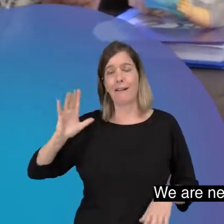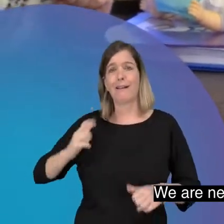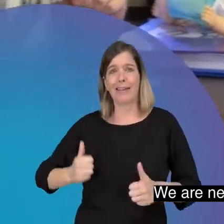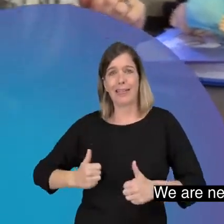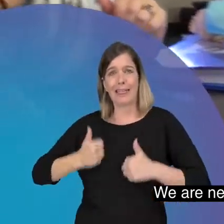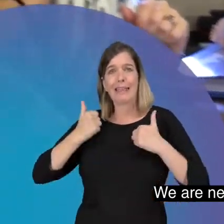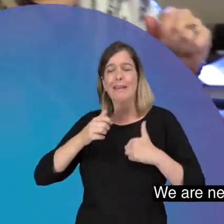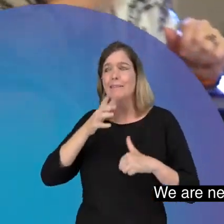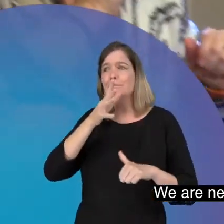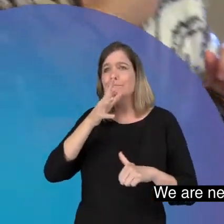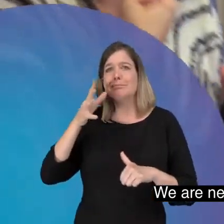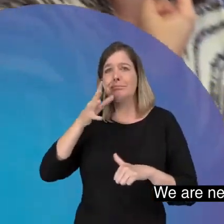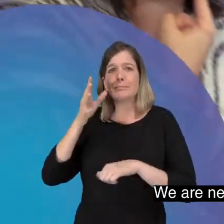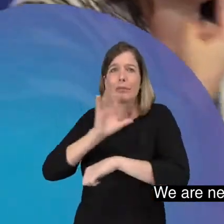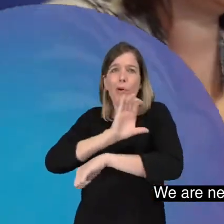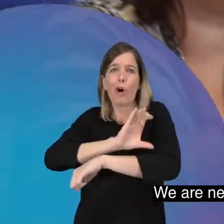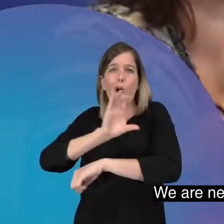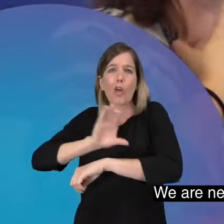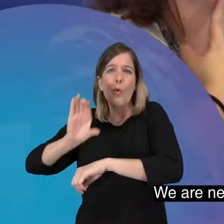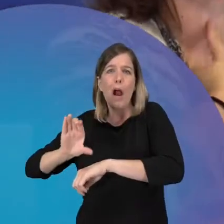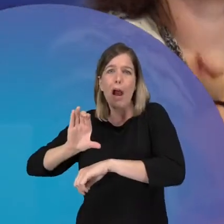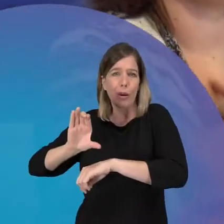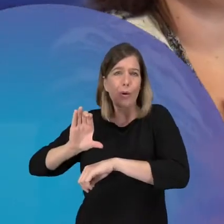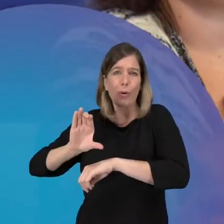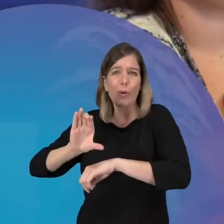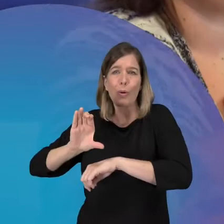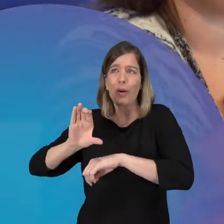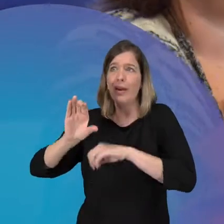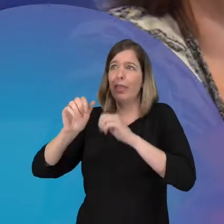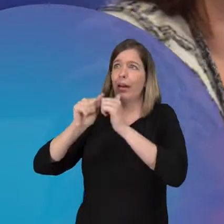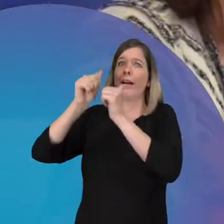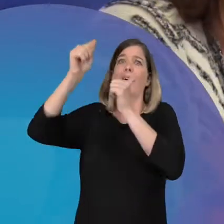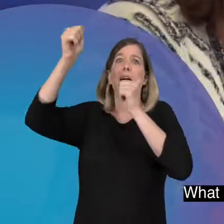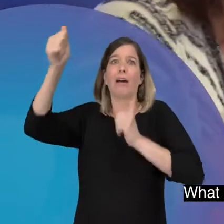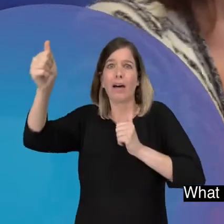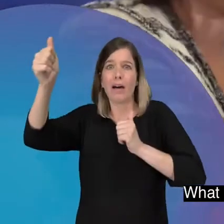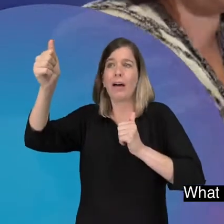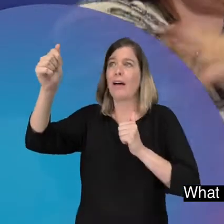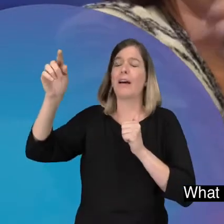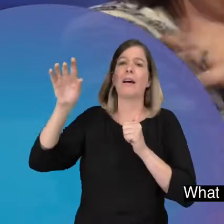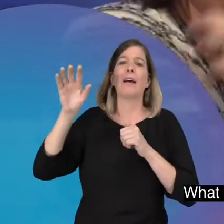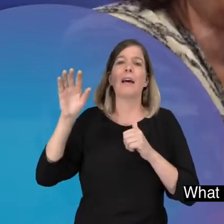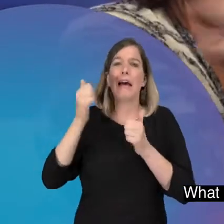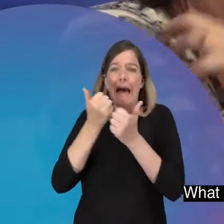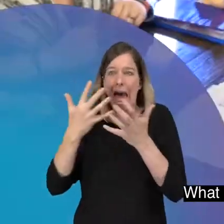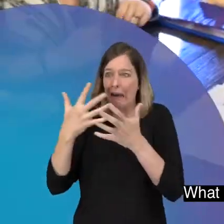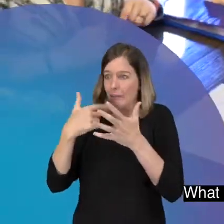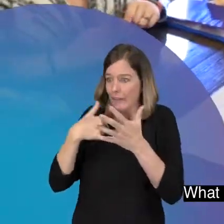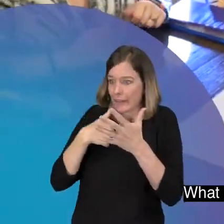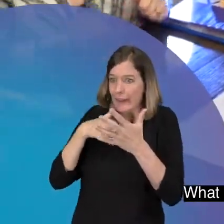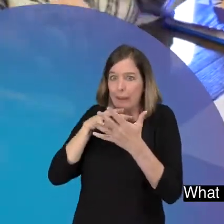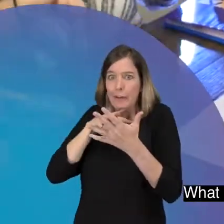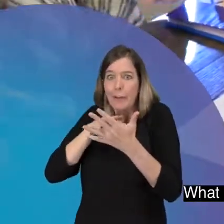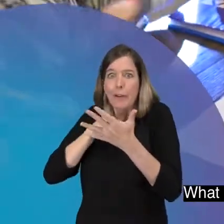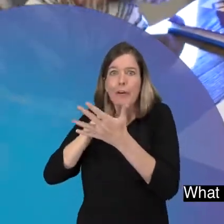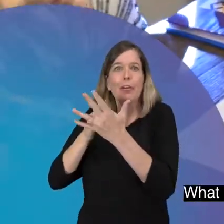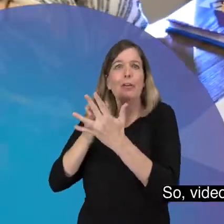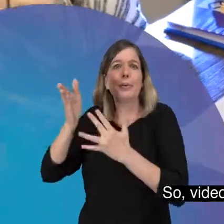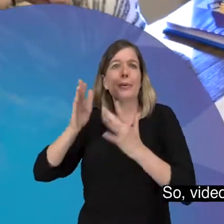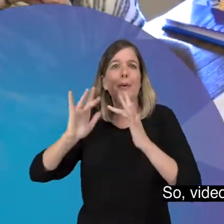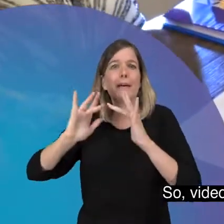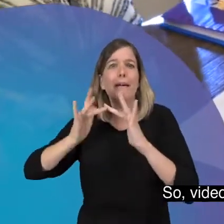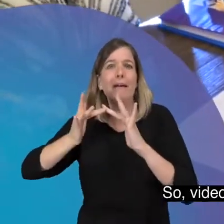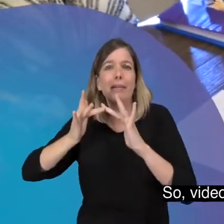to Arizona. We lived in a rural community in Colorado. What resources we had were all on the web,